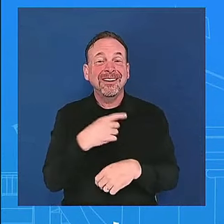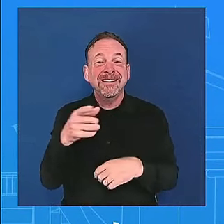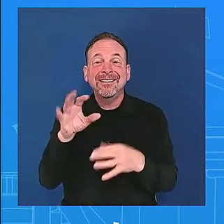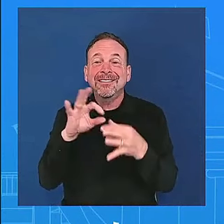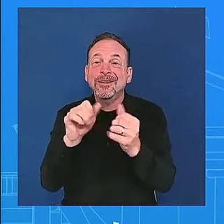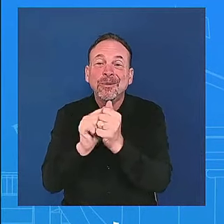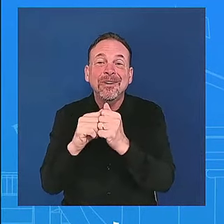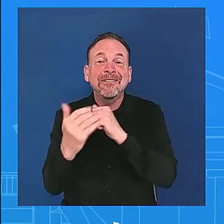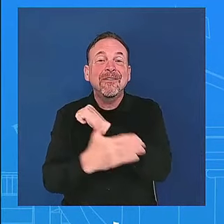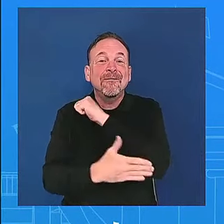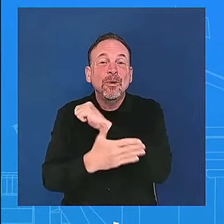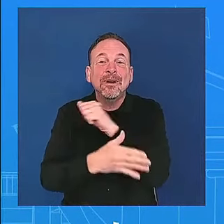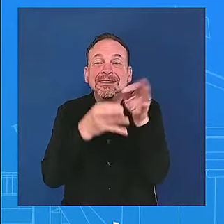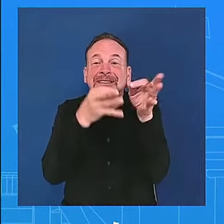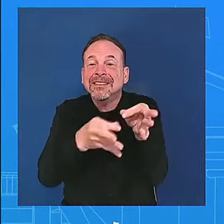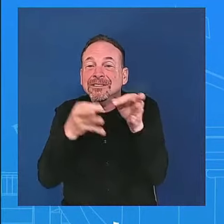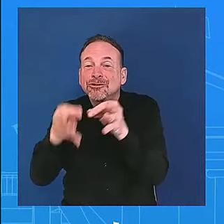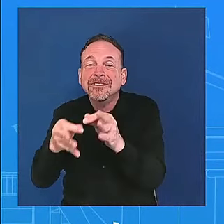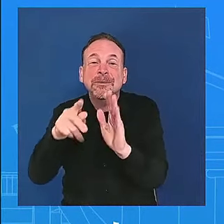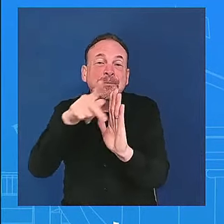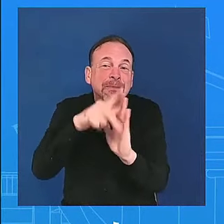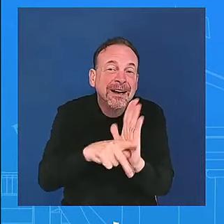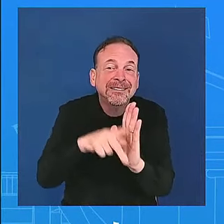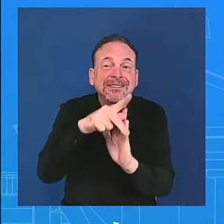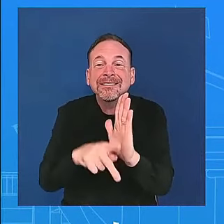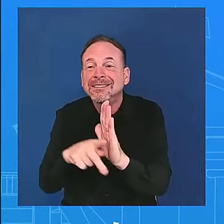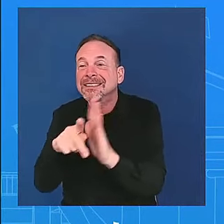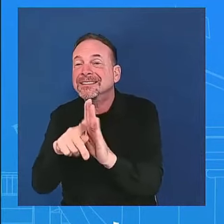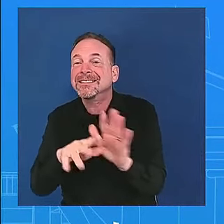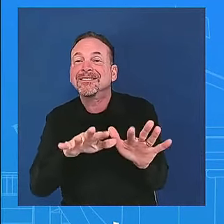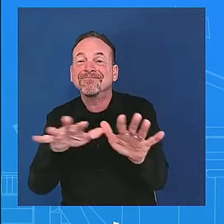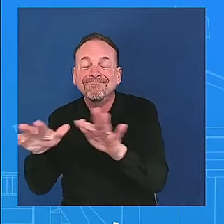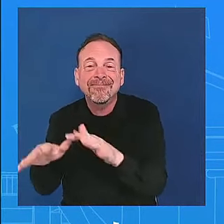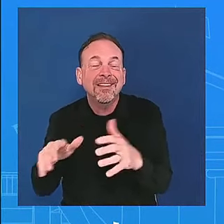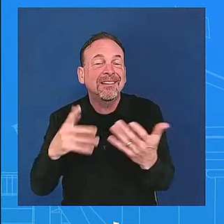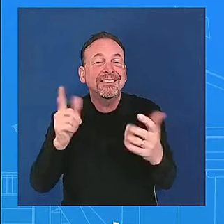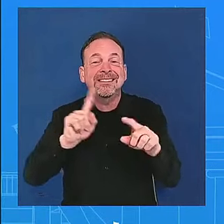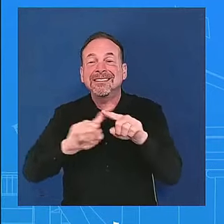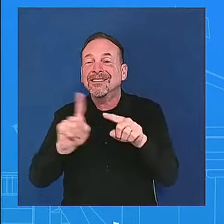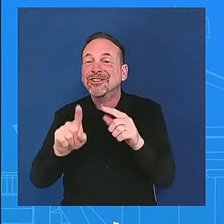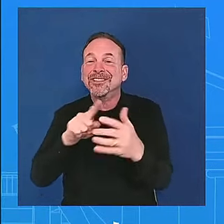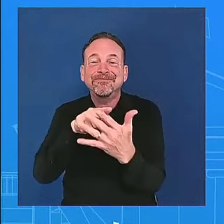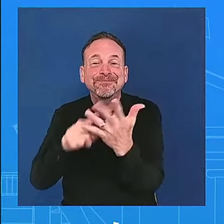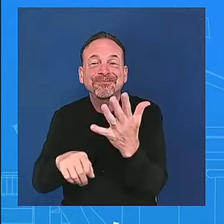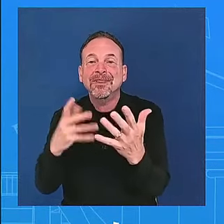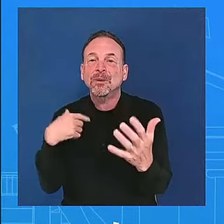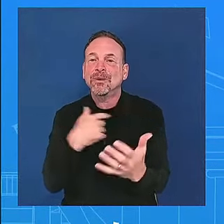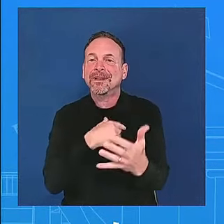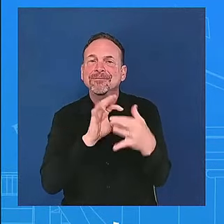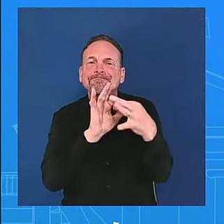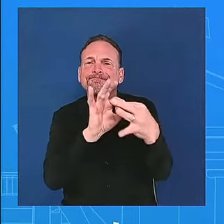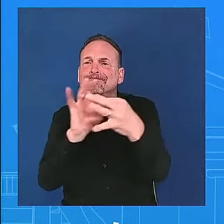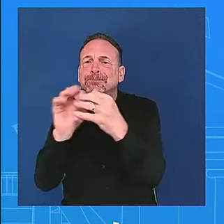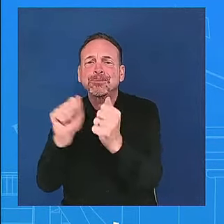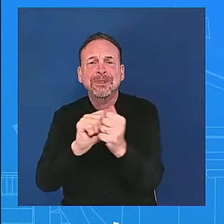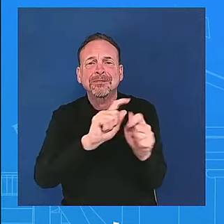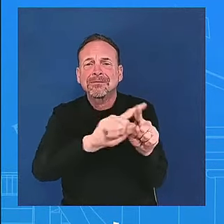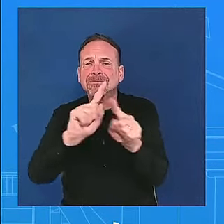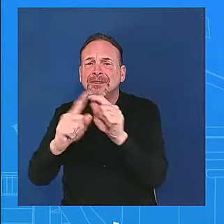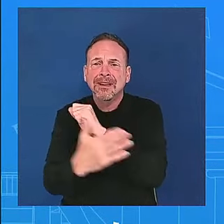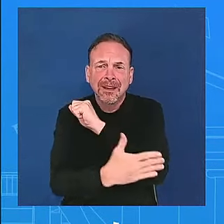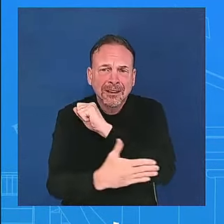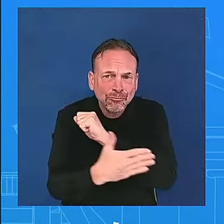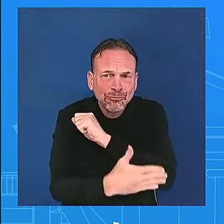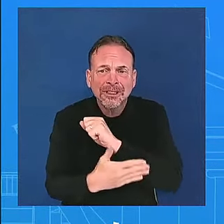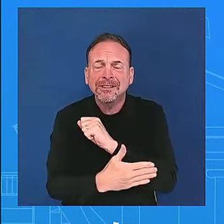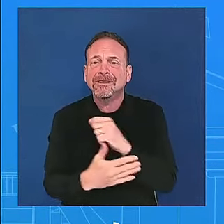uh we are uh again rebuilding those relationships with our partners and allies that's something that he's been able to do you know healthcare i